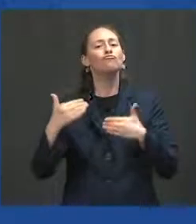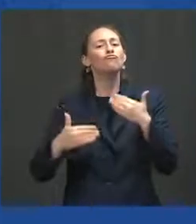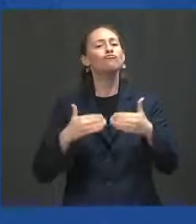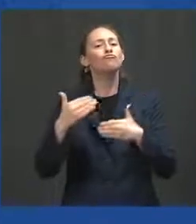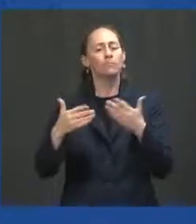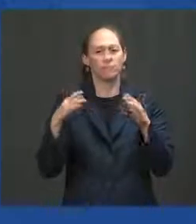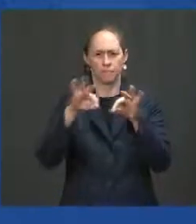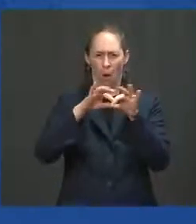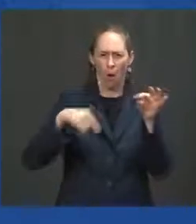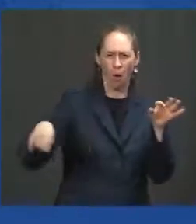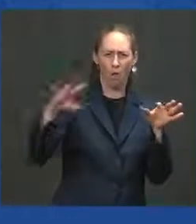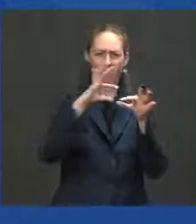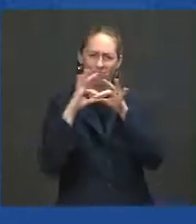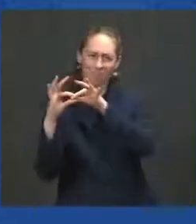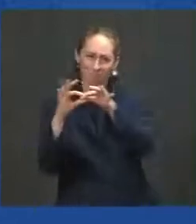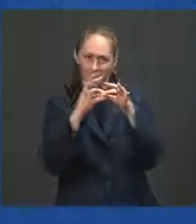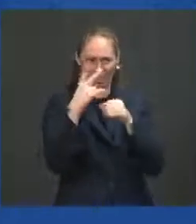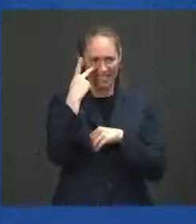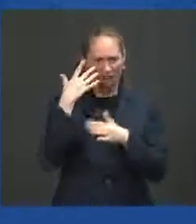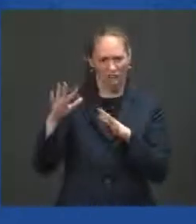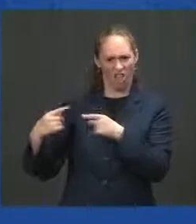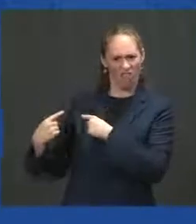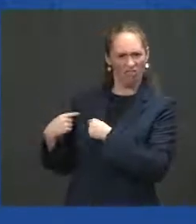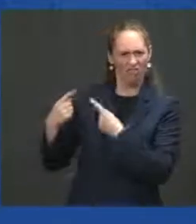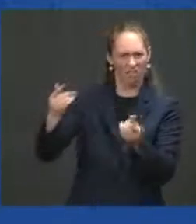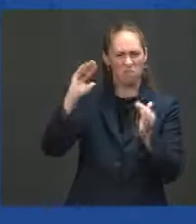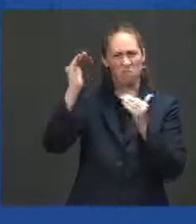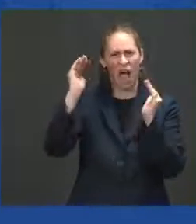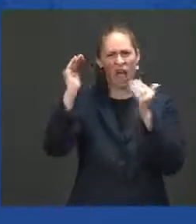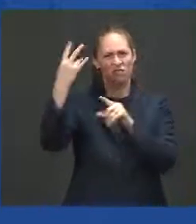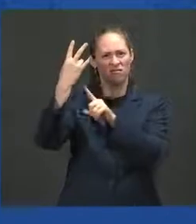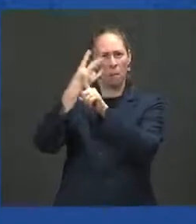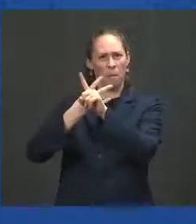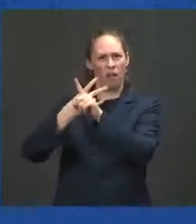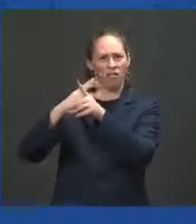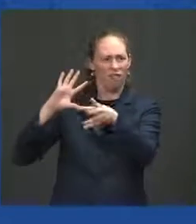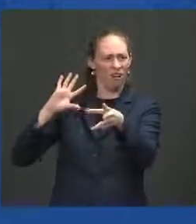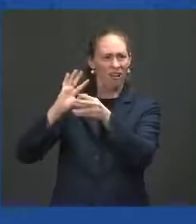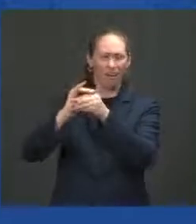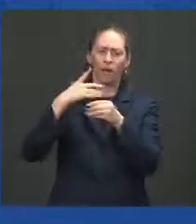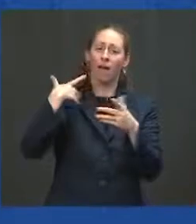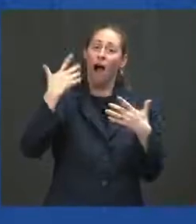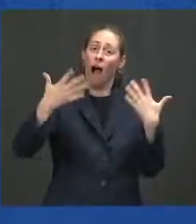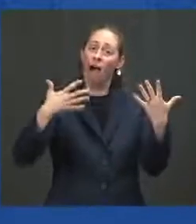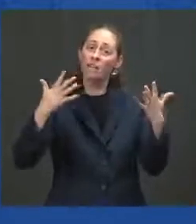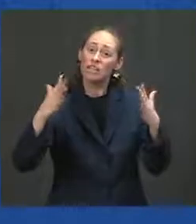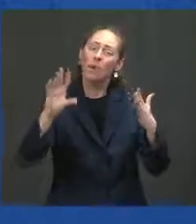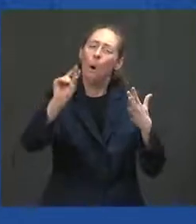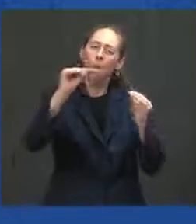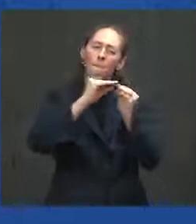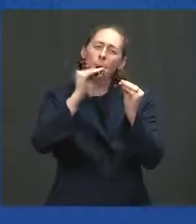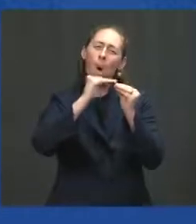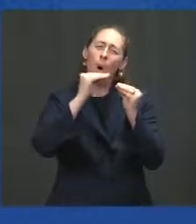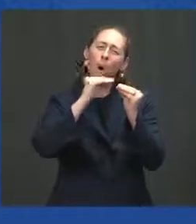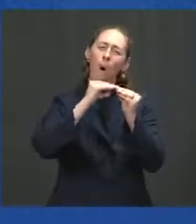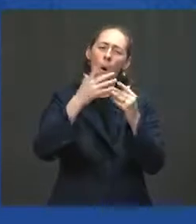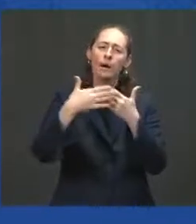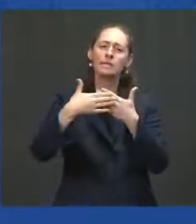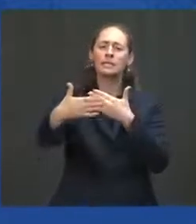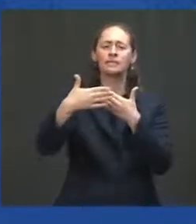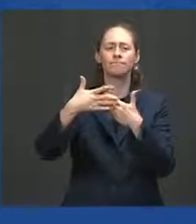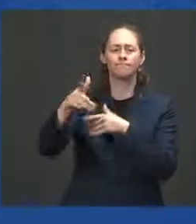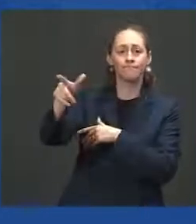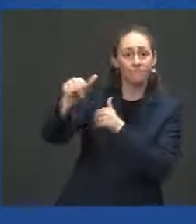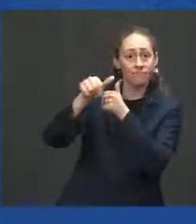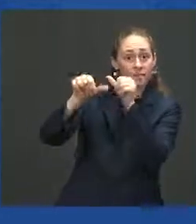significant progress in just seven months. We just have to finish the job with science, facts, and